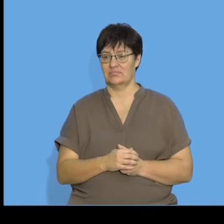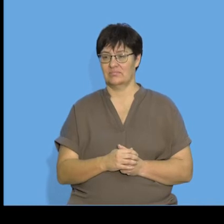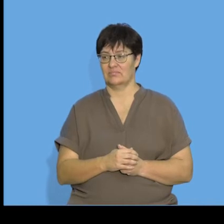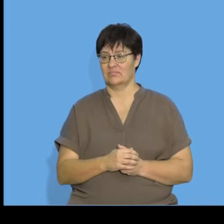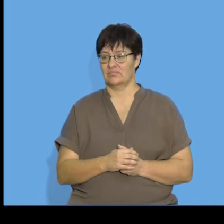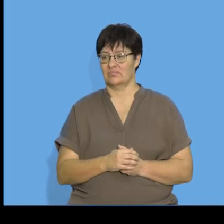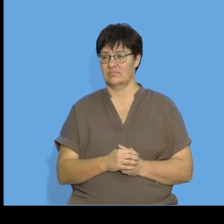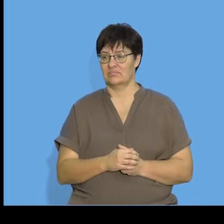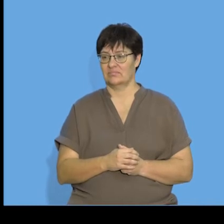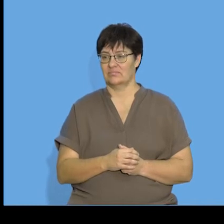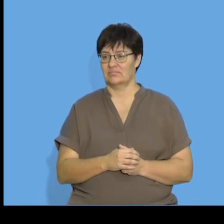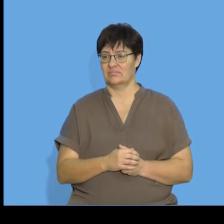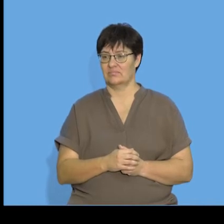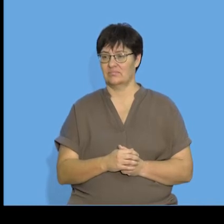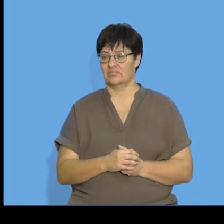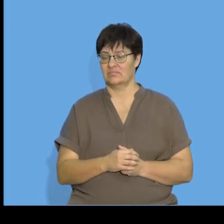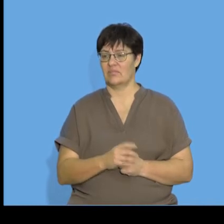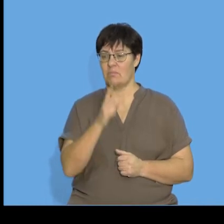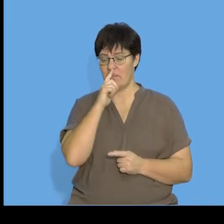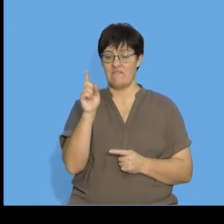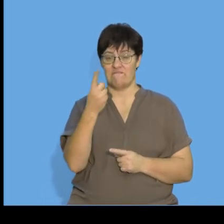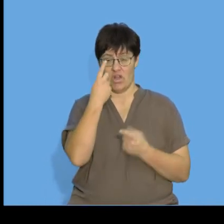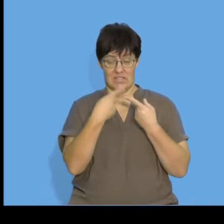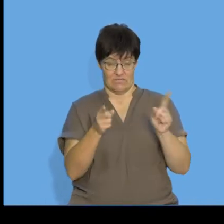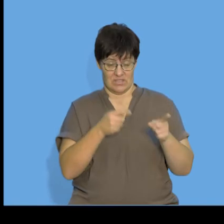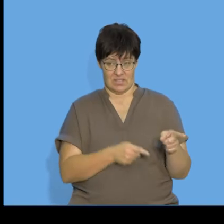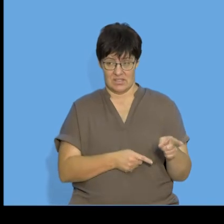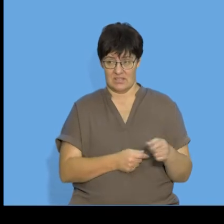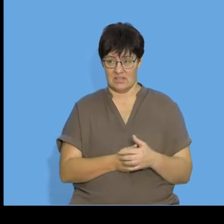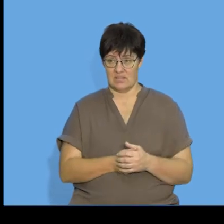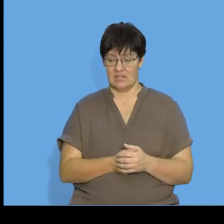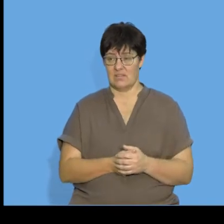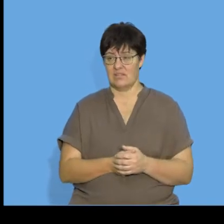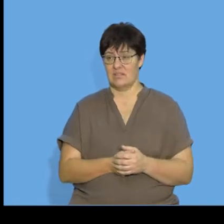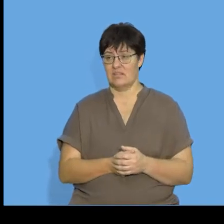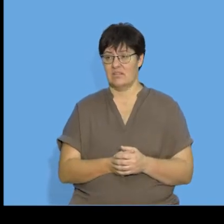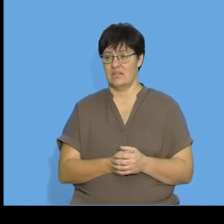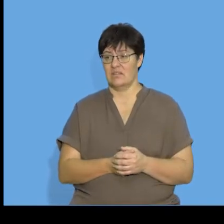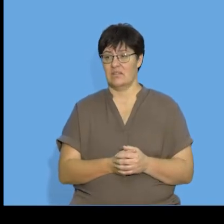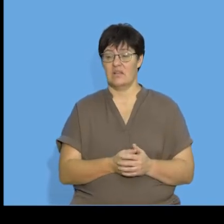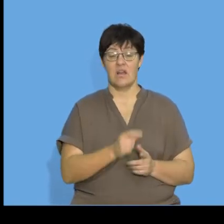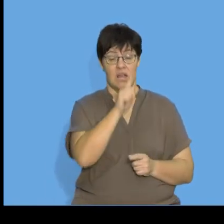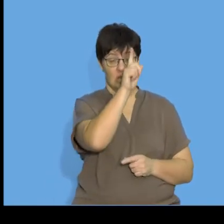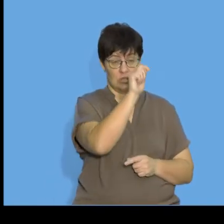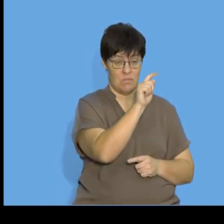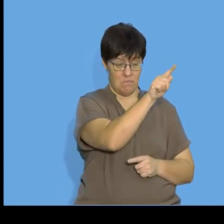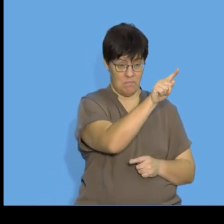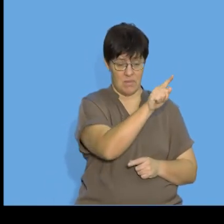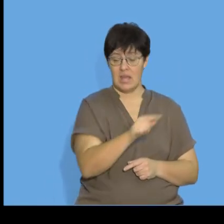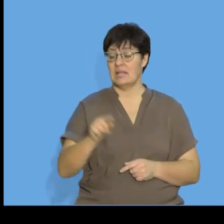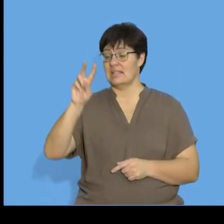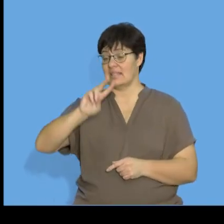So if I'm looking at the first differences between the first term